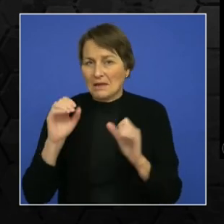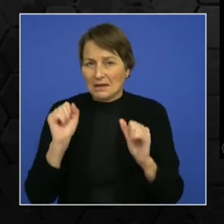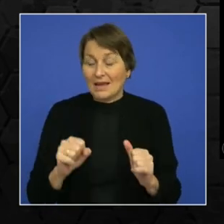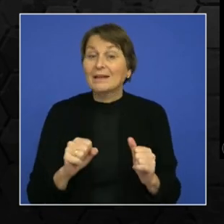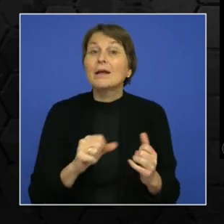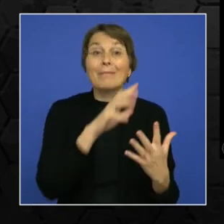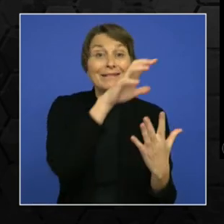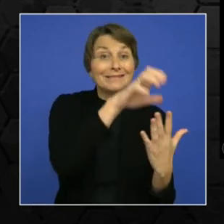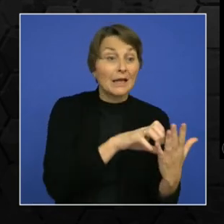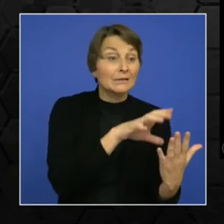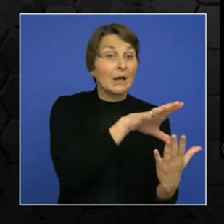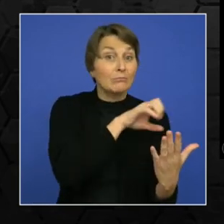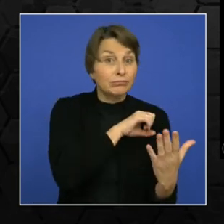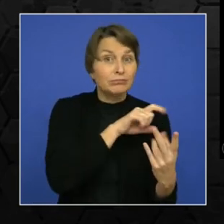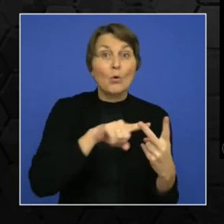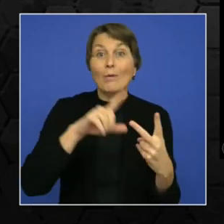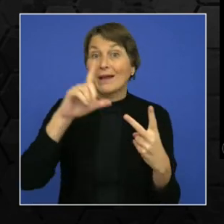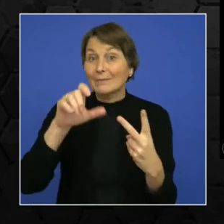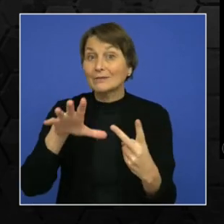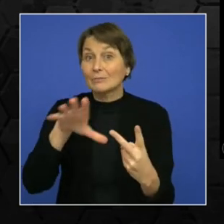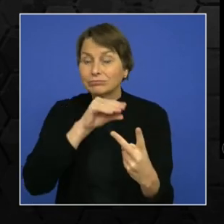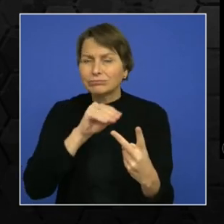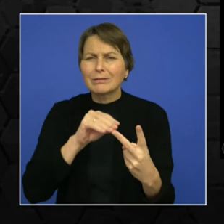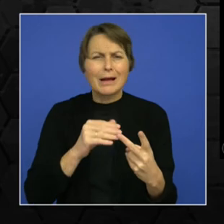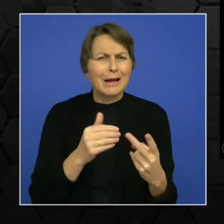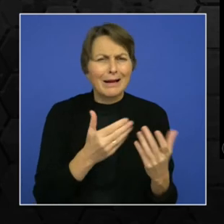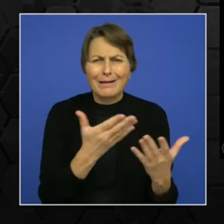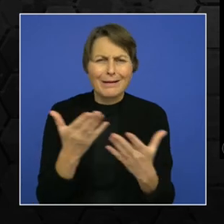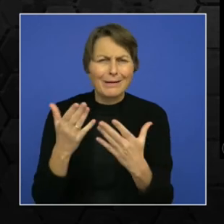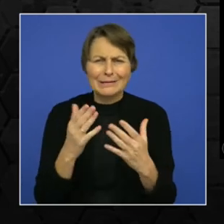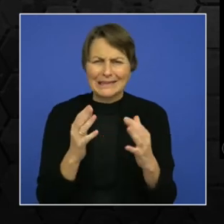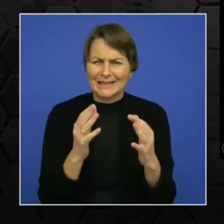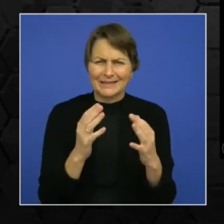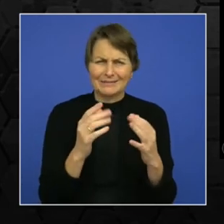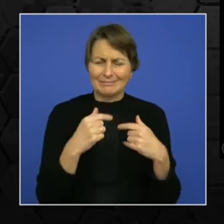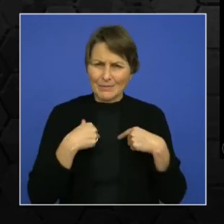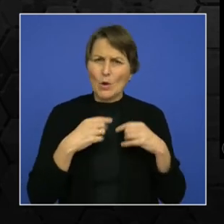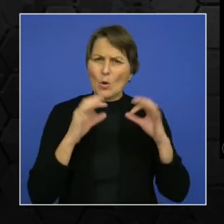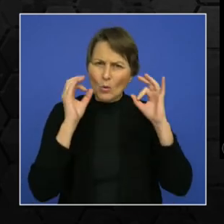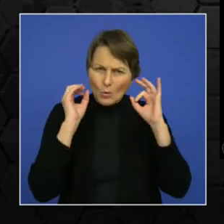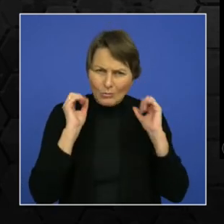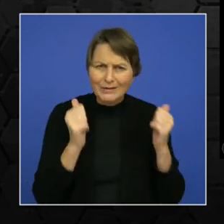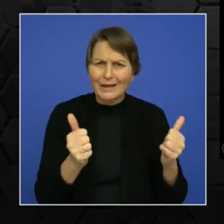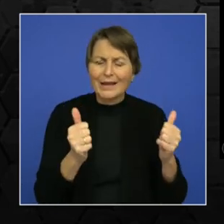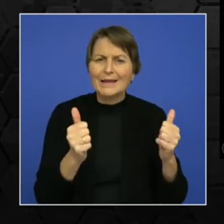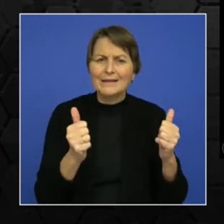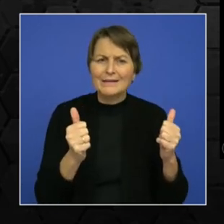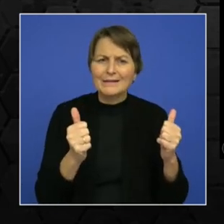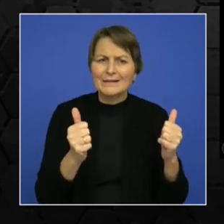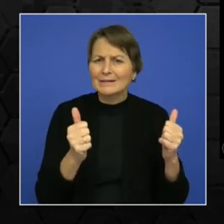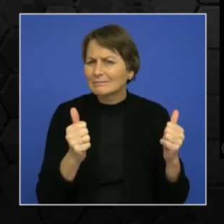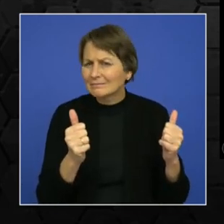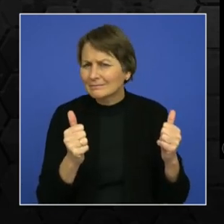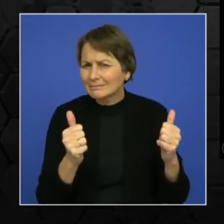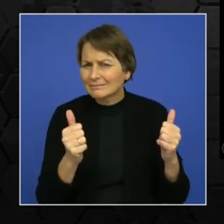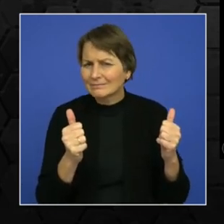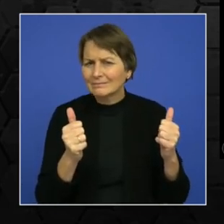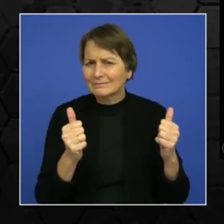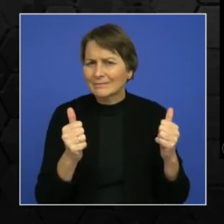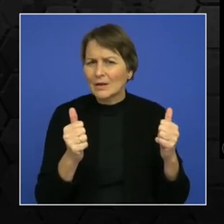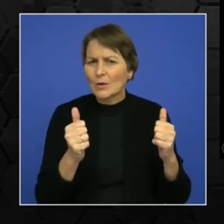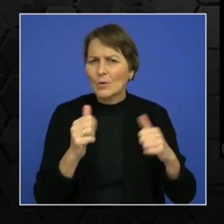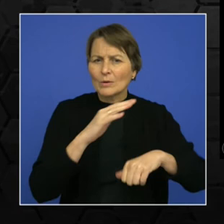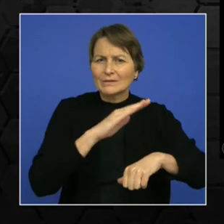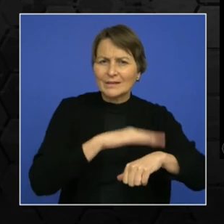it realize as to what, as to on what particular instances should it be deducting, deducting phase and on what particular instances